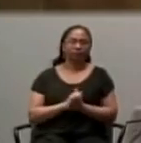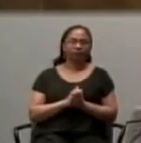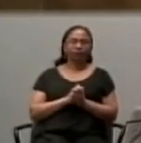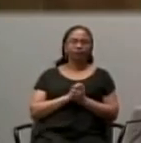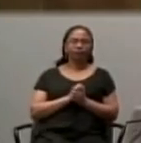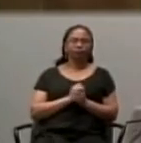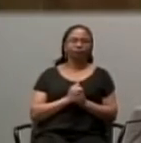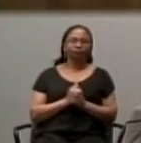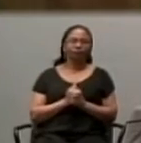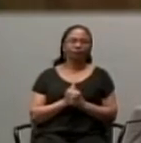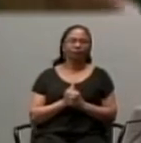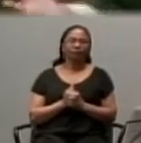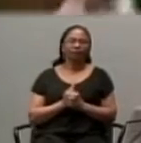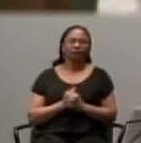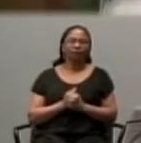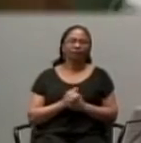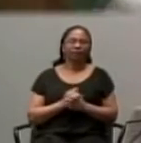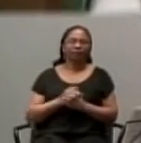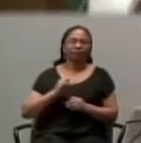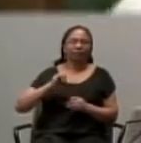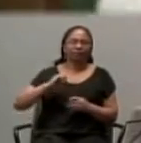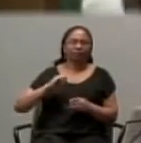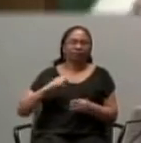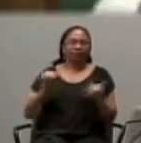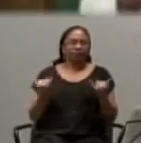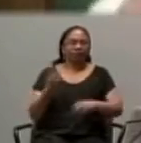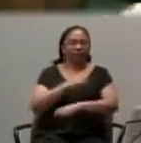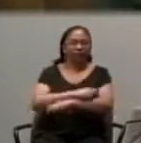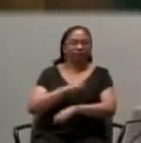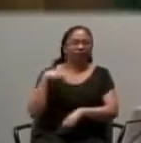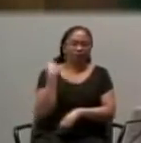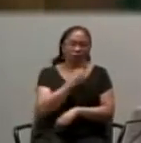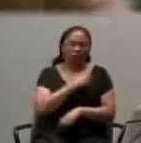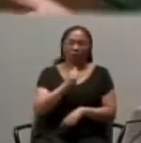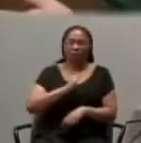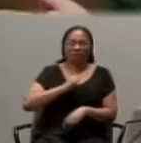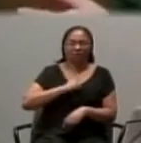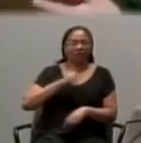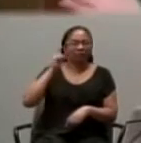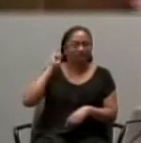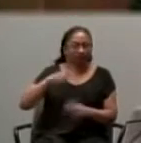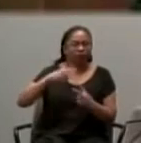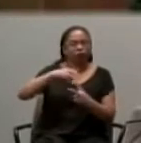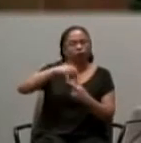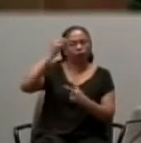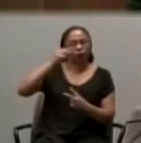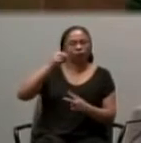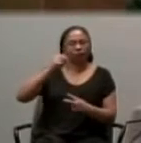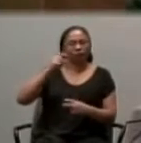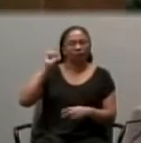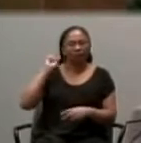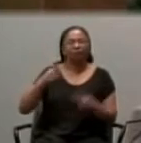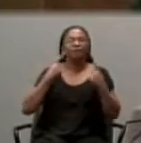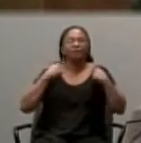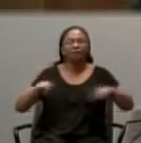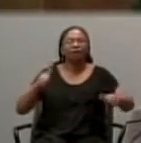It's a declaration that we ourselves have to determine today in our lives. Otherwise, there's no point in going any further.